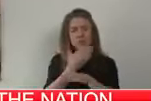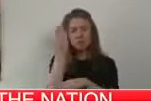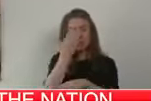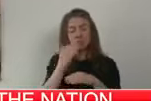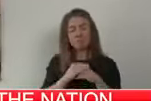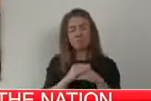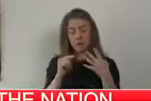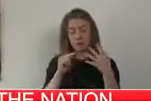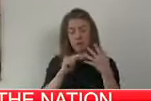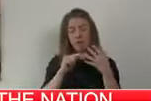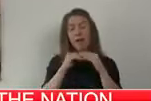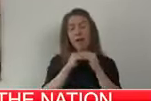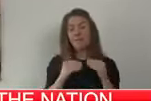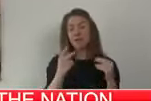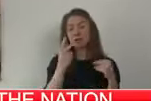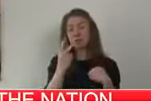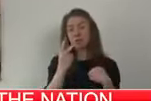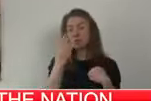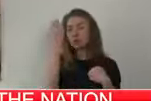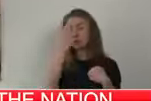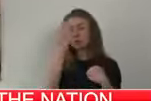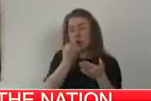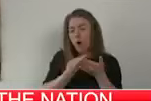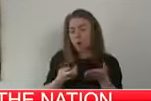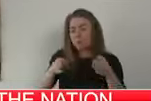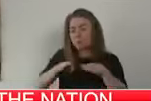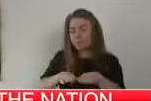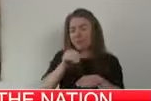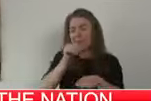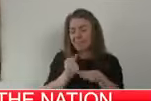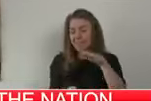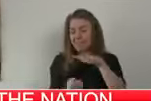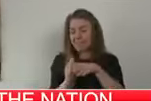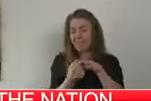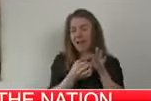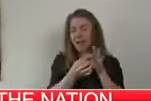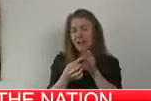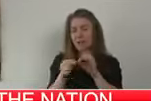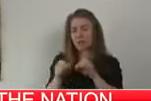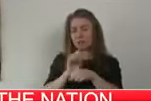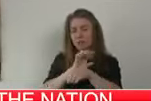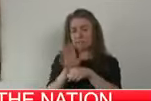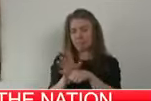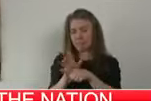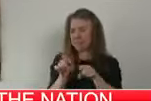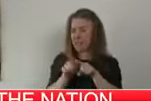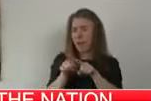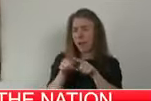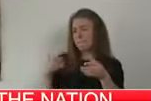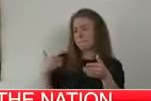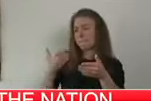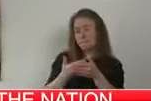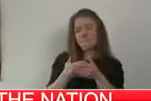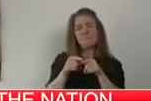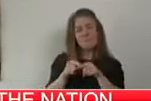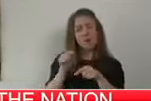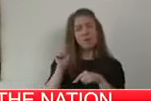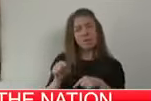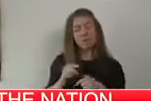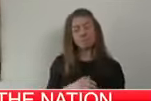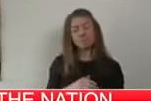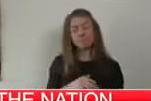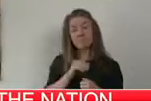schools will be closed if there is a case that affects a school, as we have been doing to date. That may